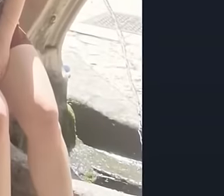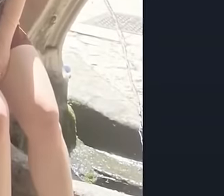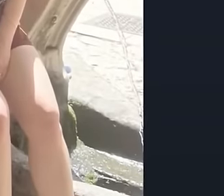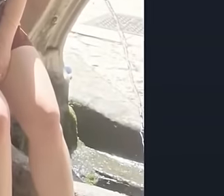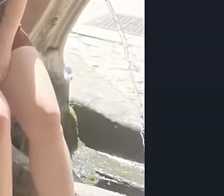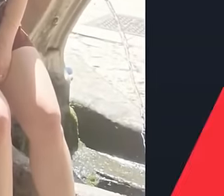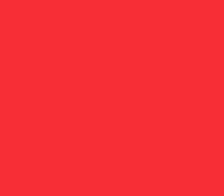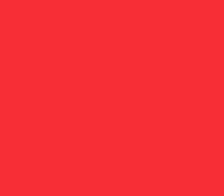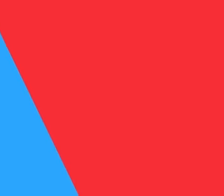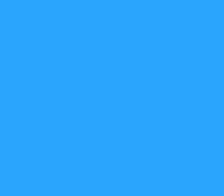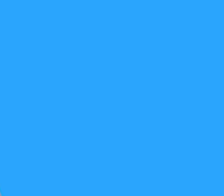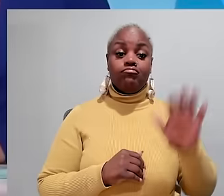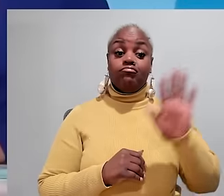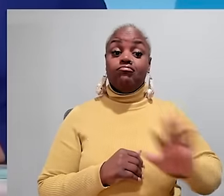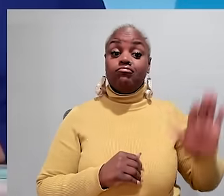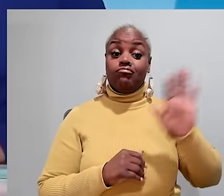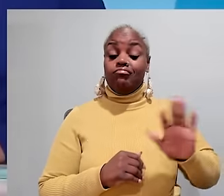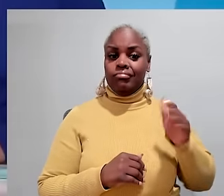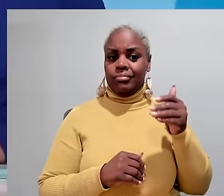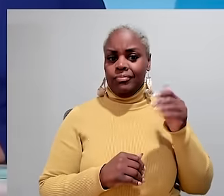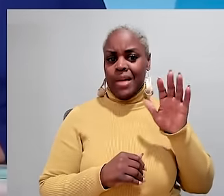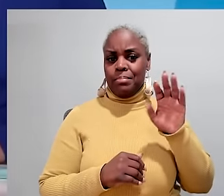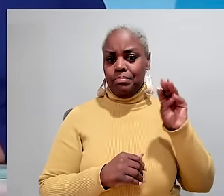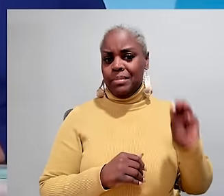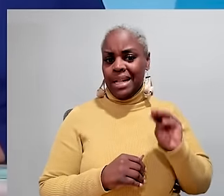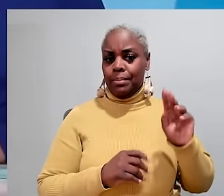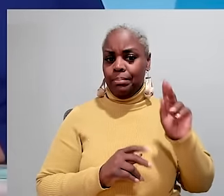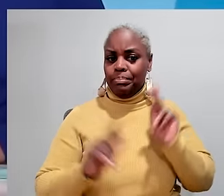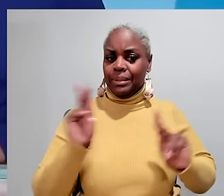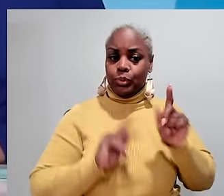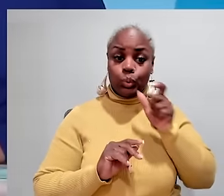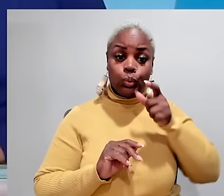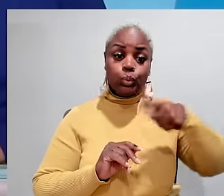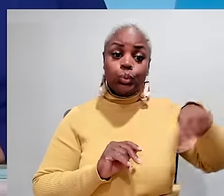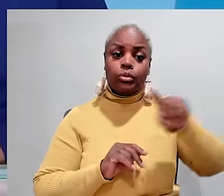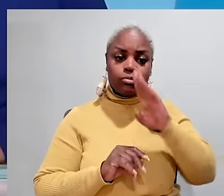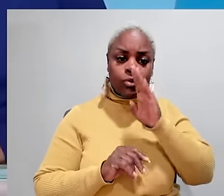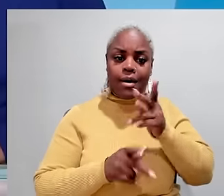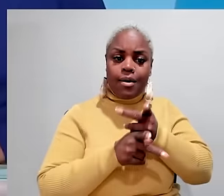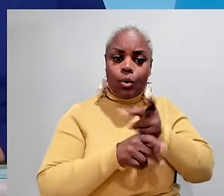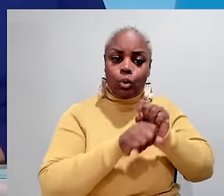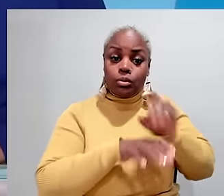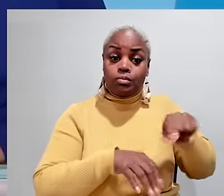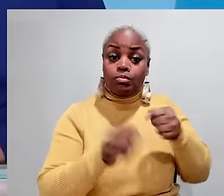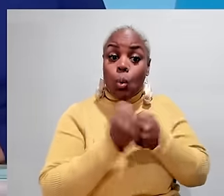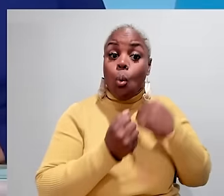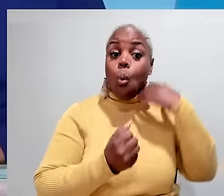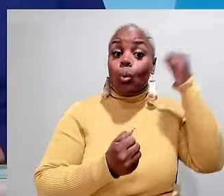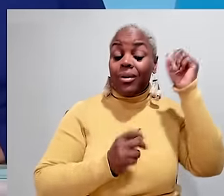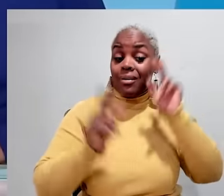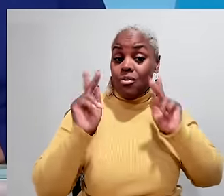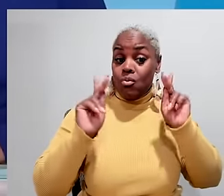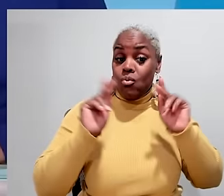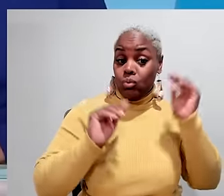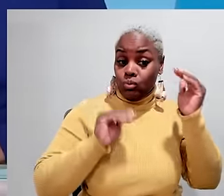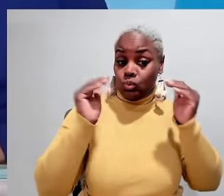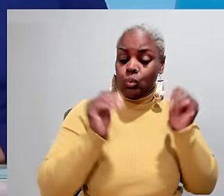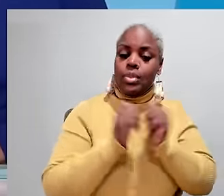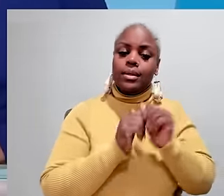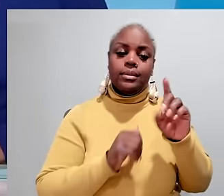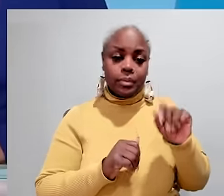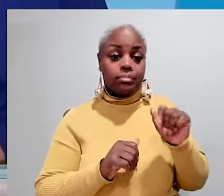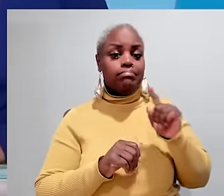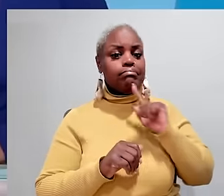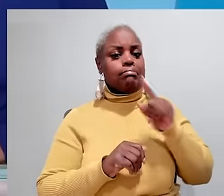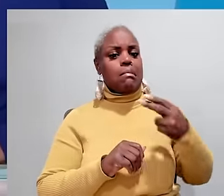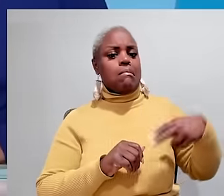City they are the largest workforce in the United States the nearly five million direct care workers who